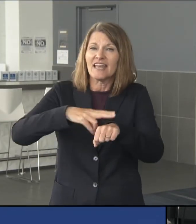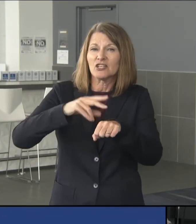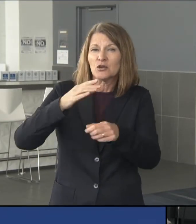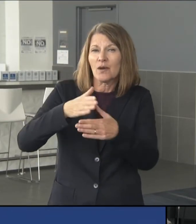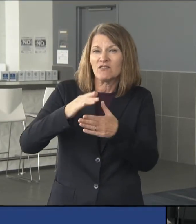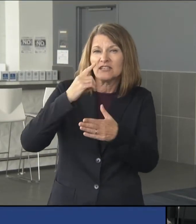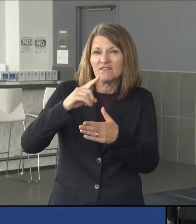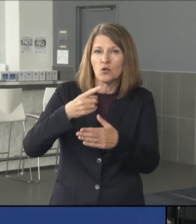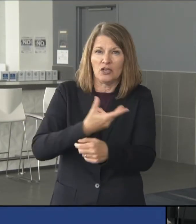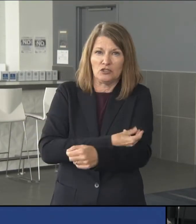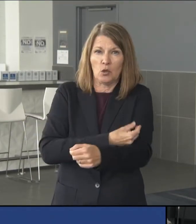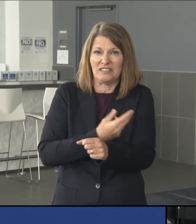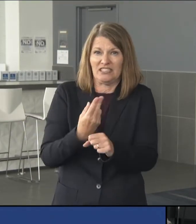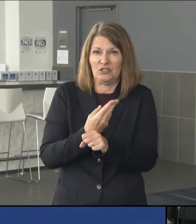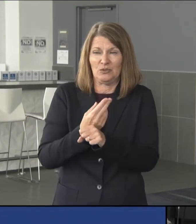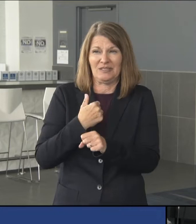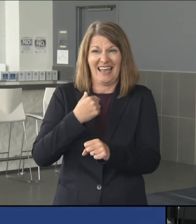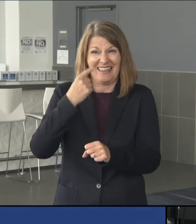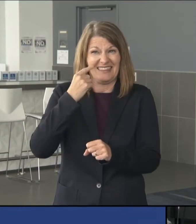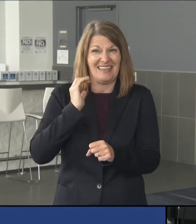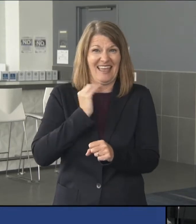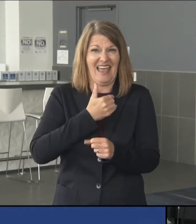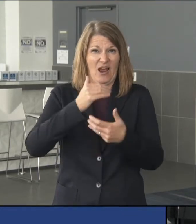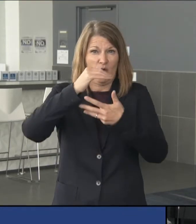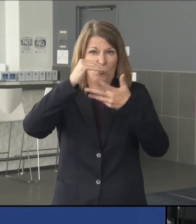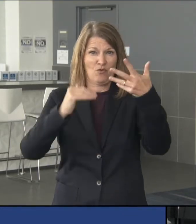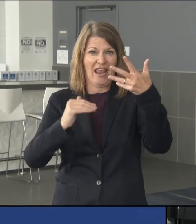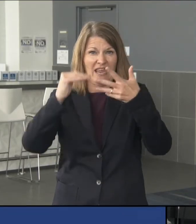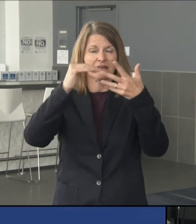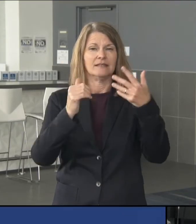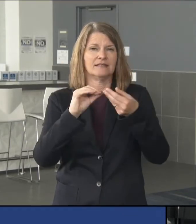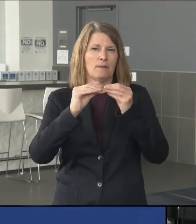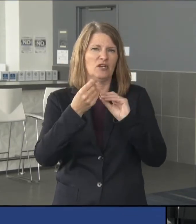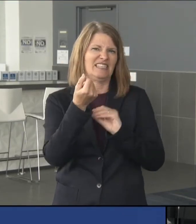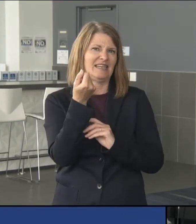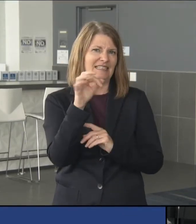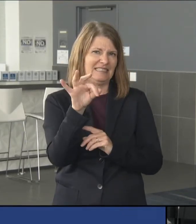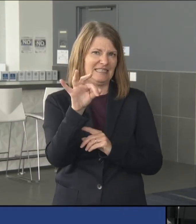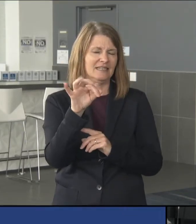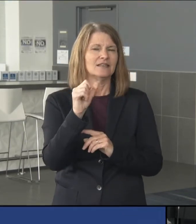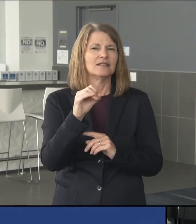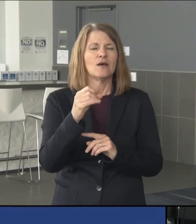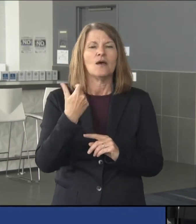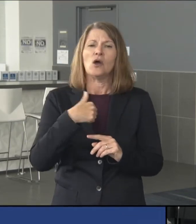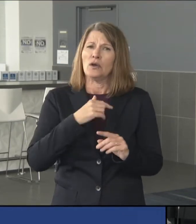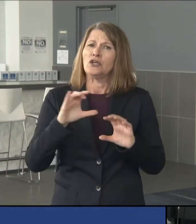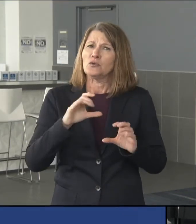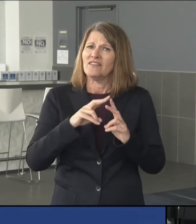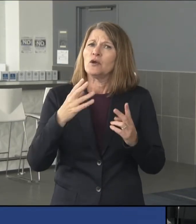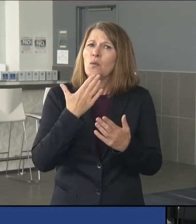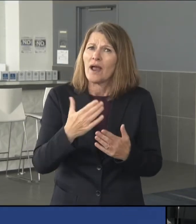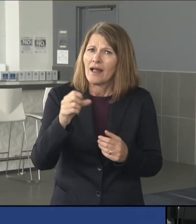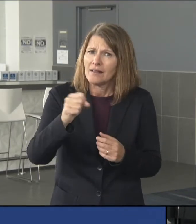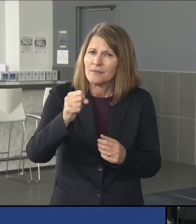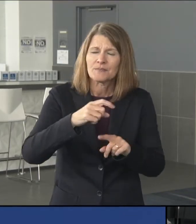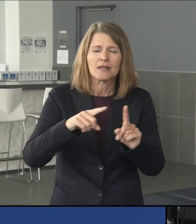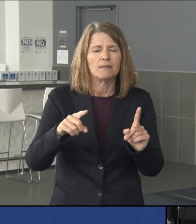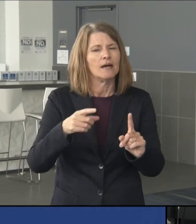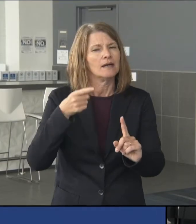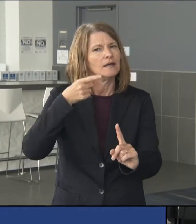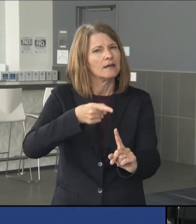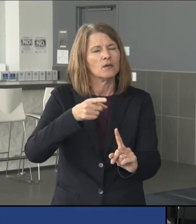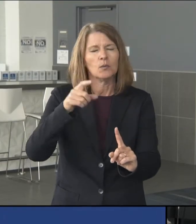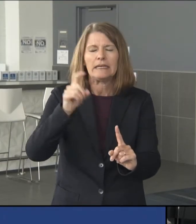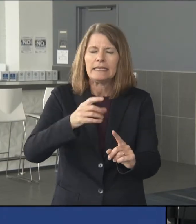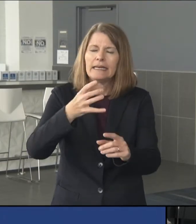used, and I think our rank is 19th in that regard. So we're doing really well, but the thing is we really need